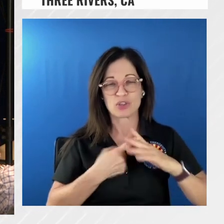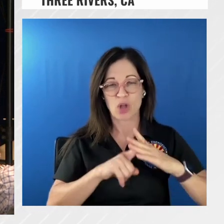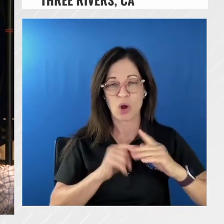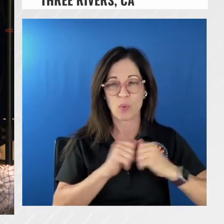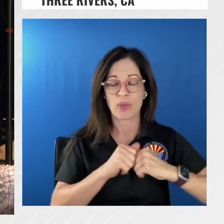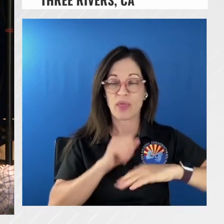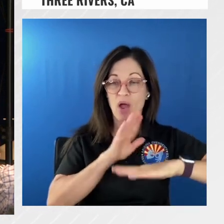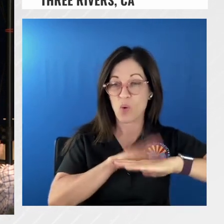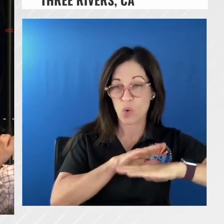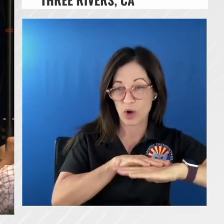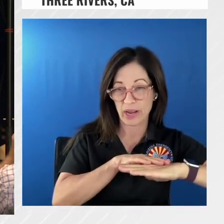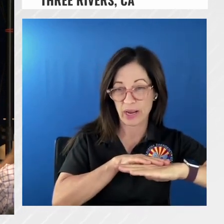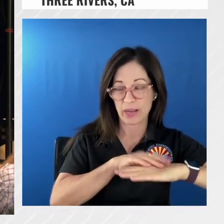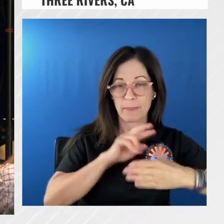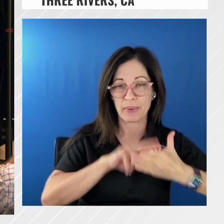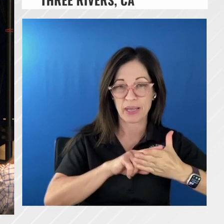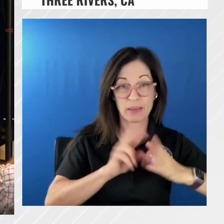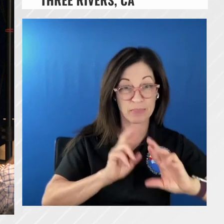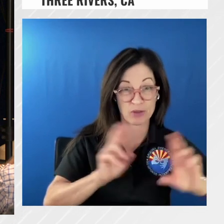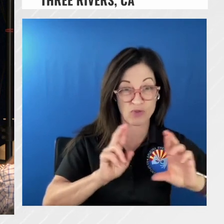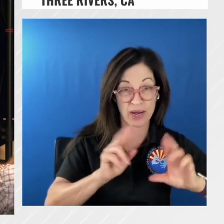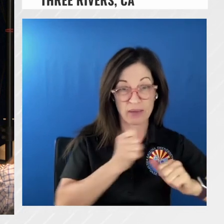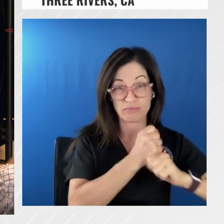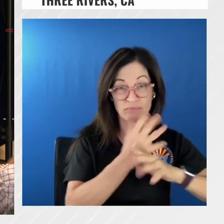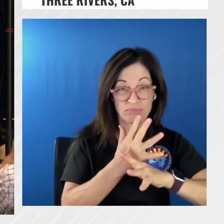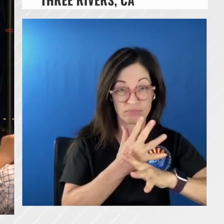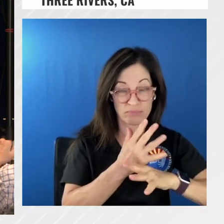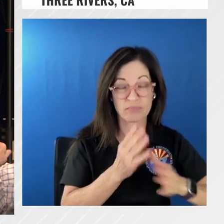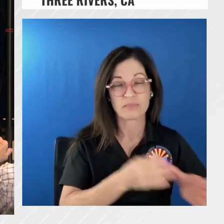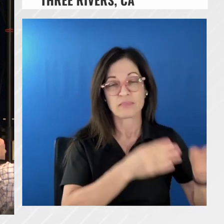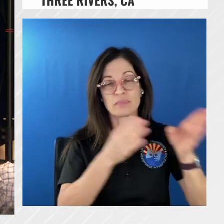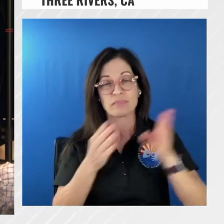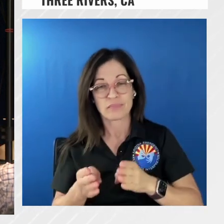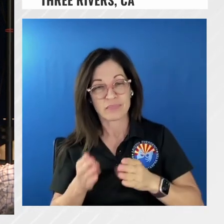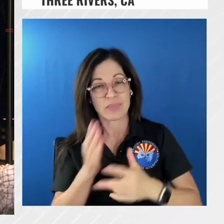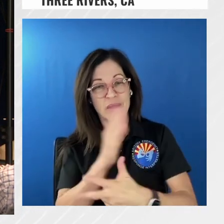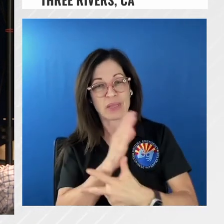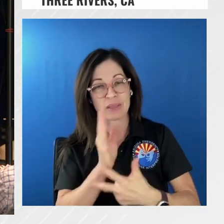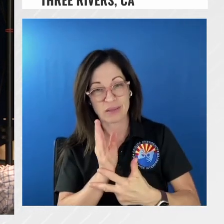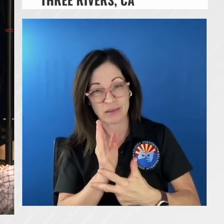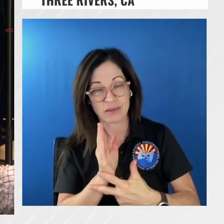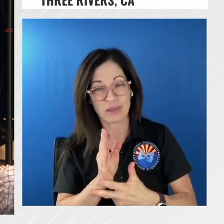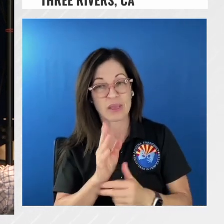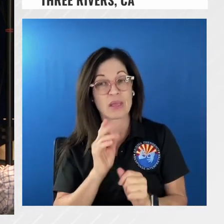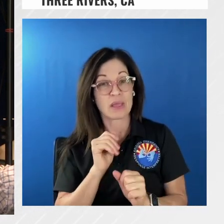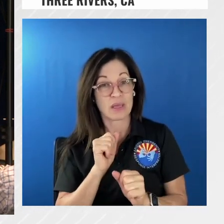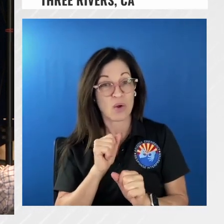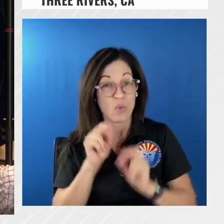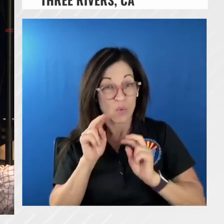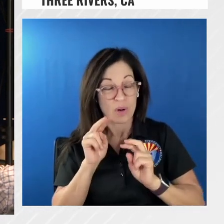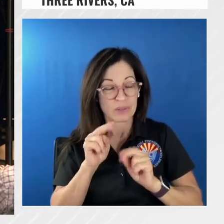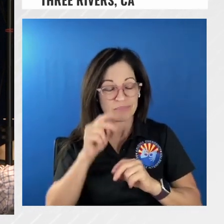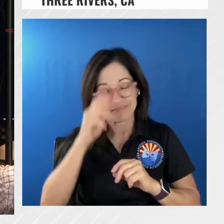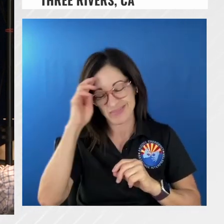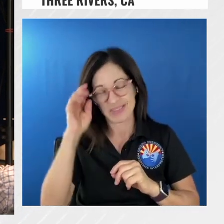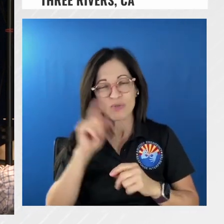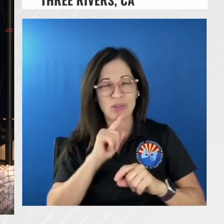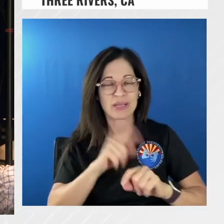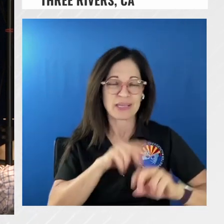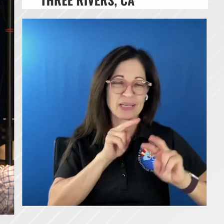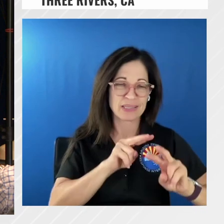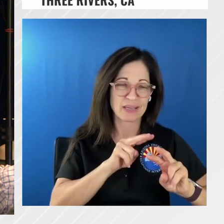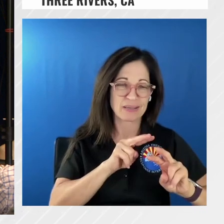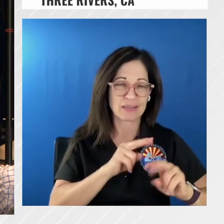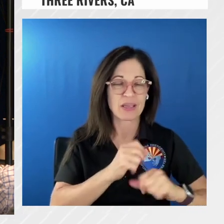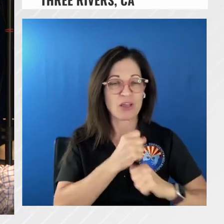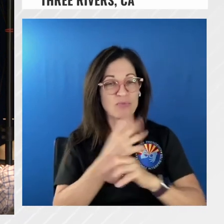be ready to an order which is uh basically you got to leave so there's a lot of fair warning that goes into that and we'll make sure we give you guys